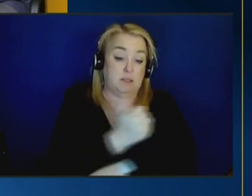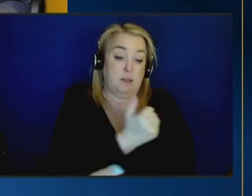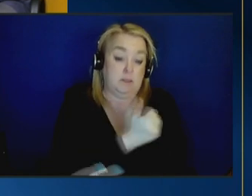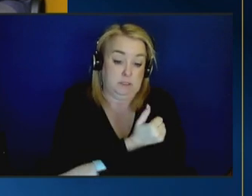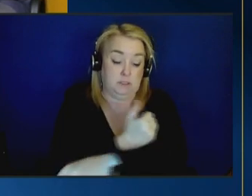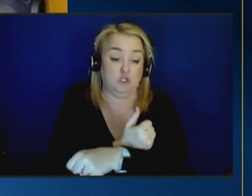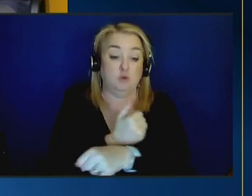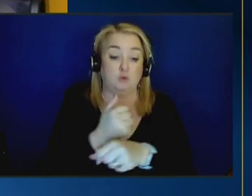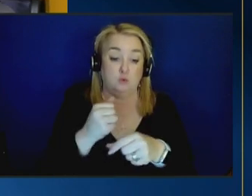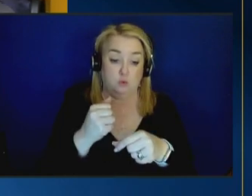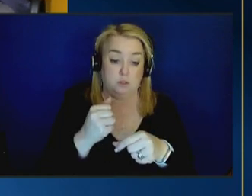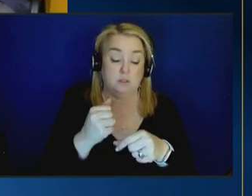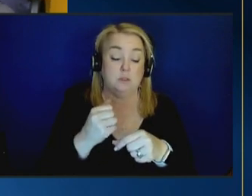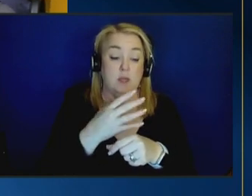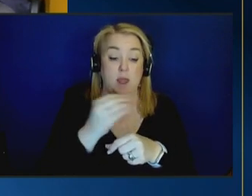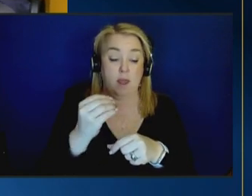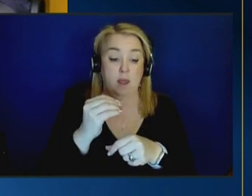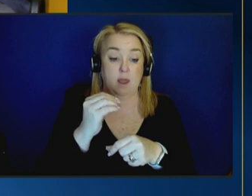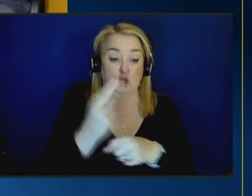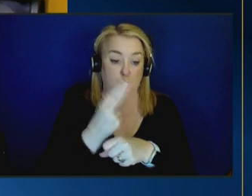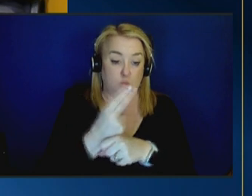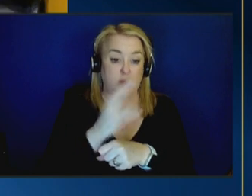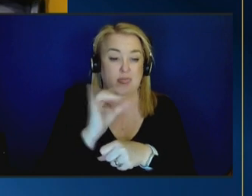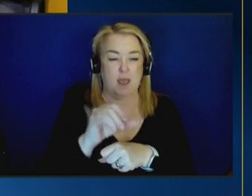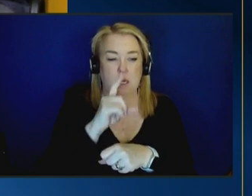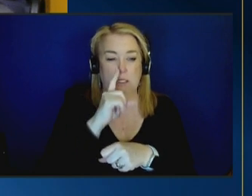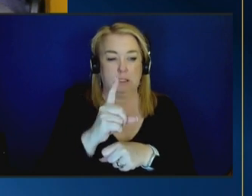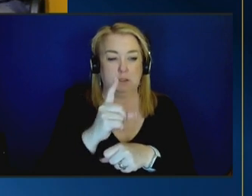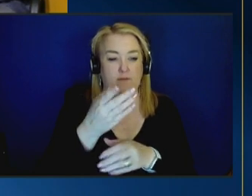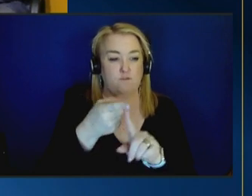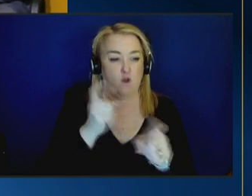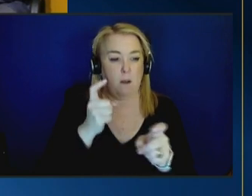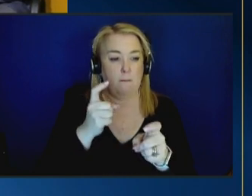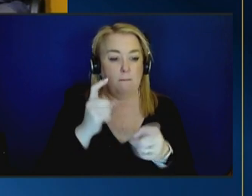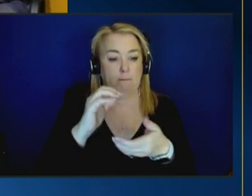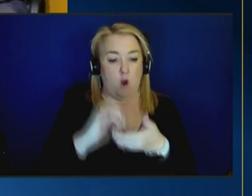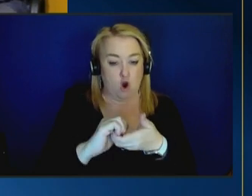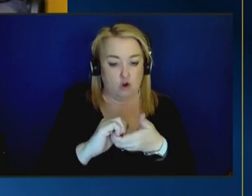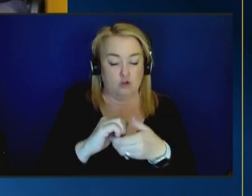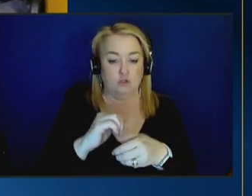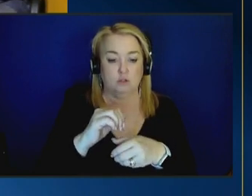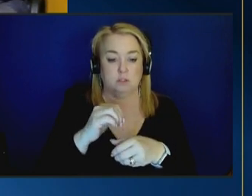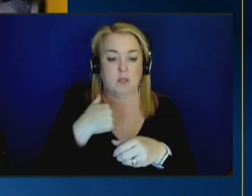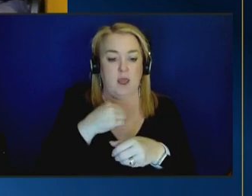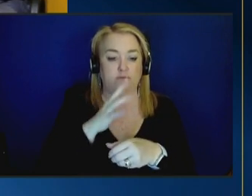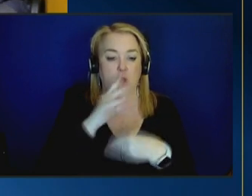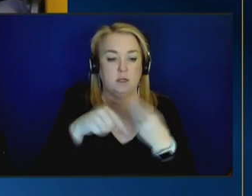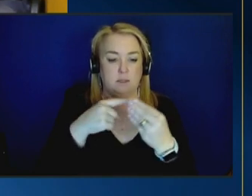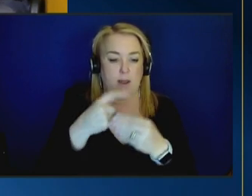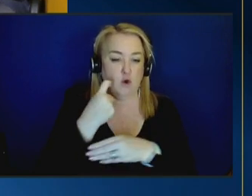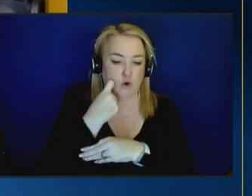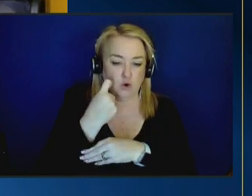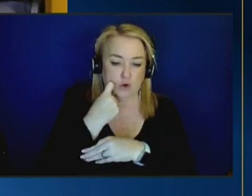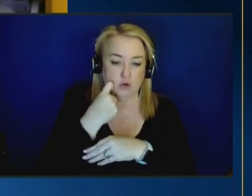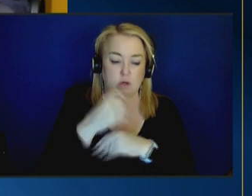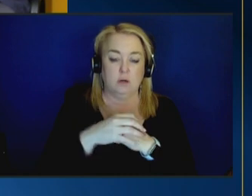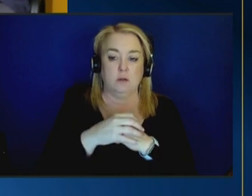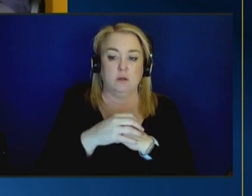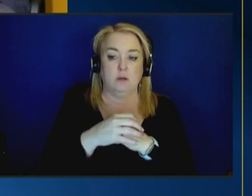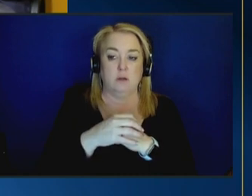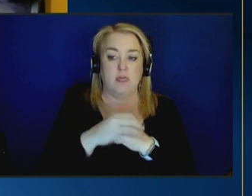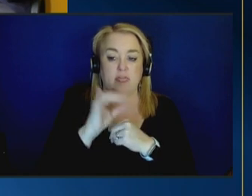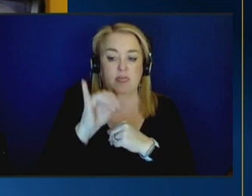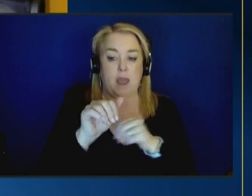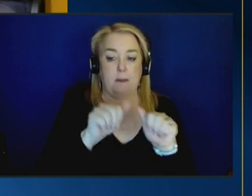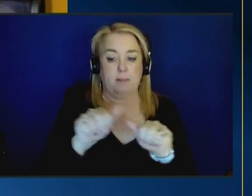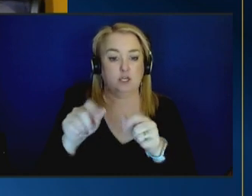the opportunity for us really comes from those partners that are through those partners that i've spoke about earlier um this ability to